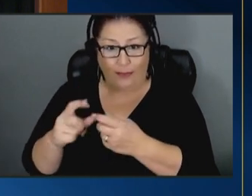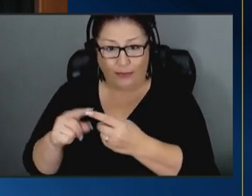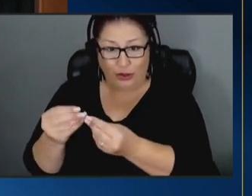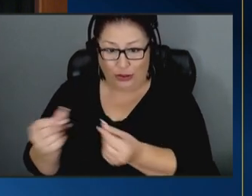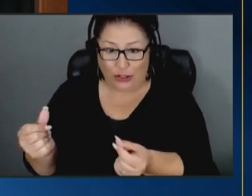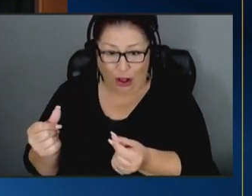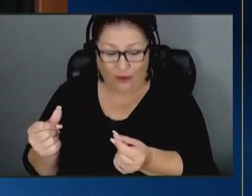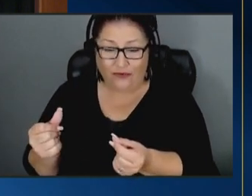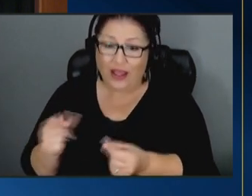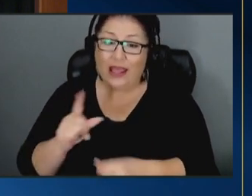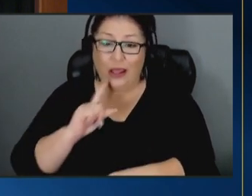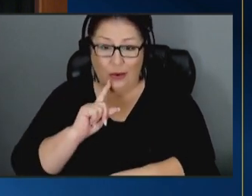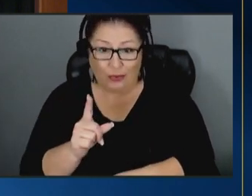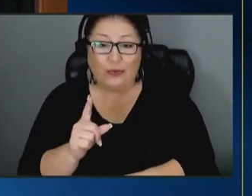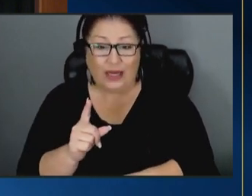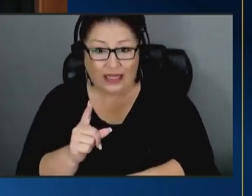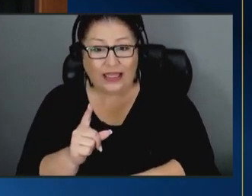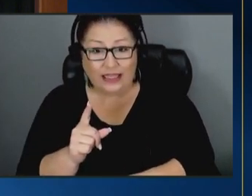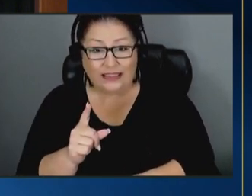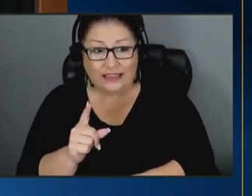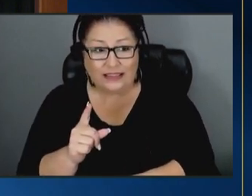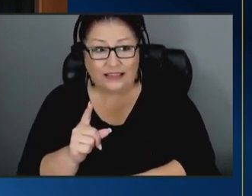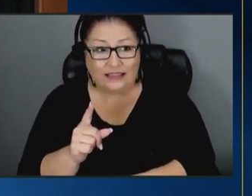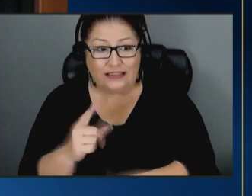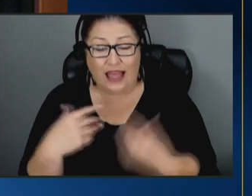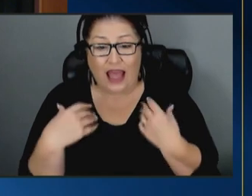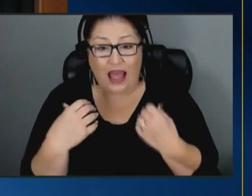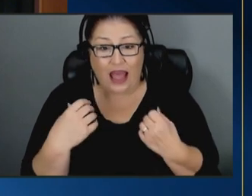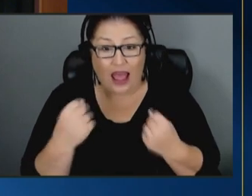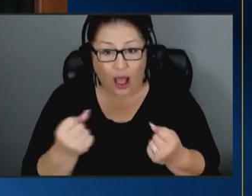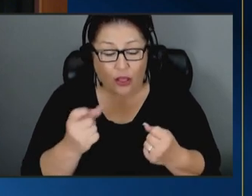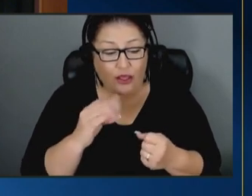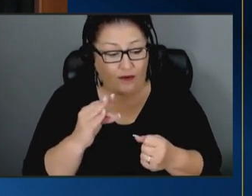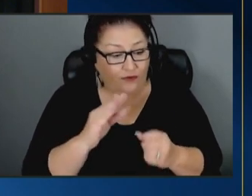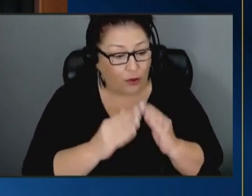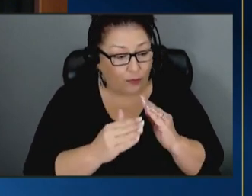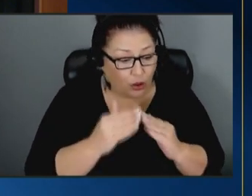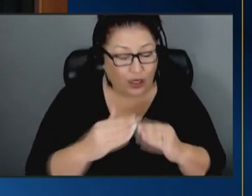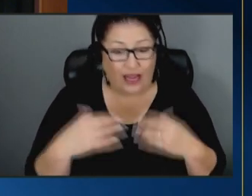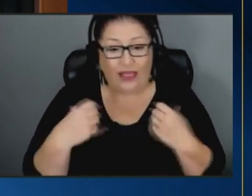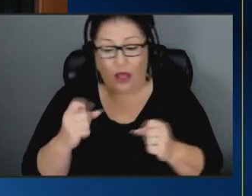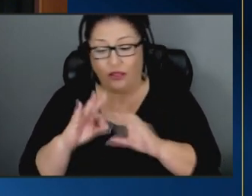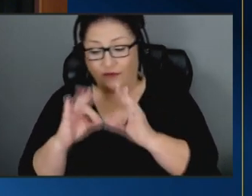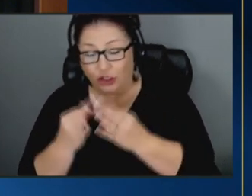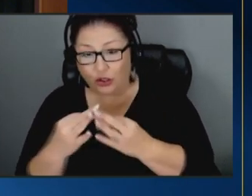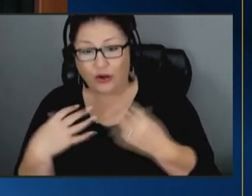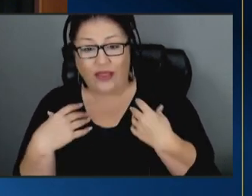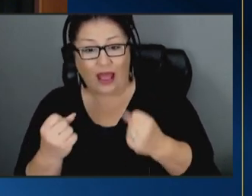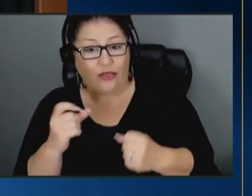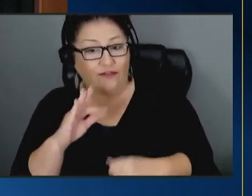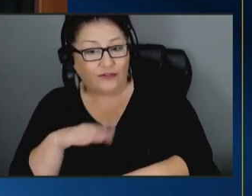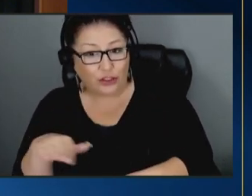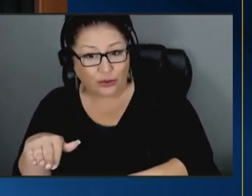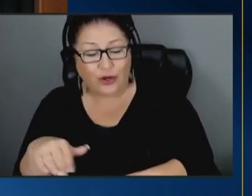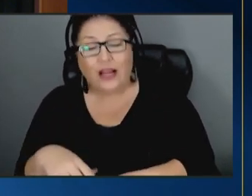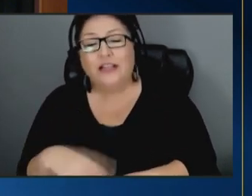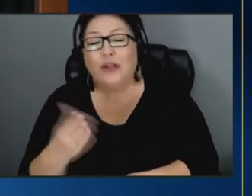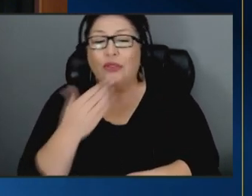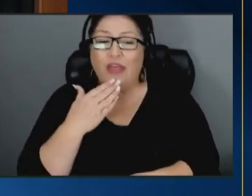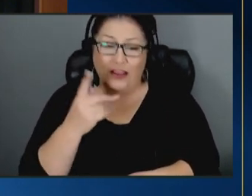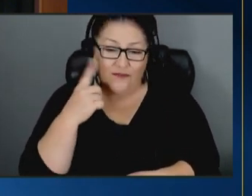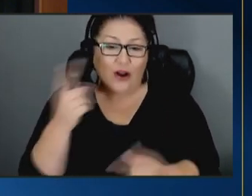really is um the health of community the health of families the health of children and so thank you for being here vicky